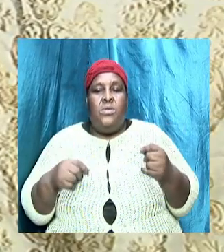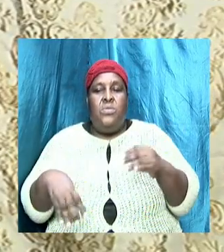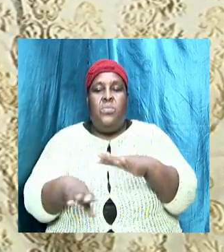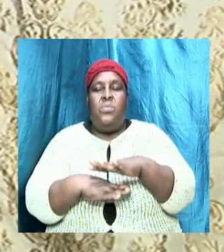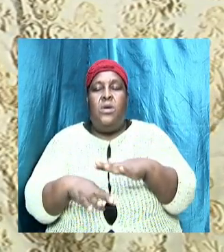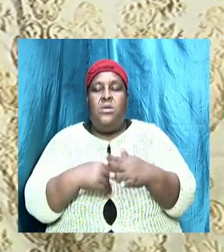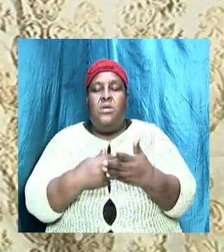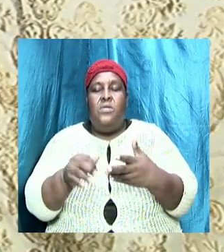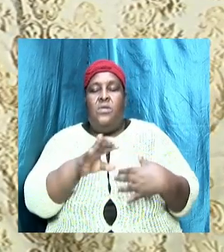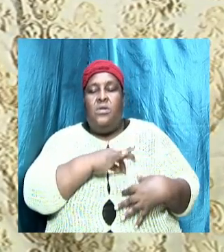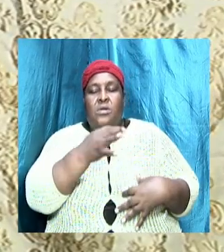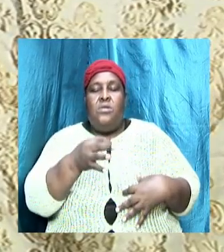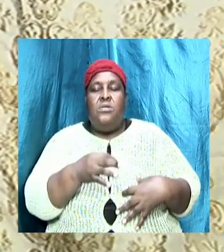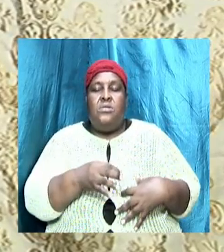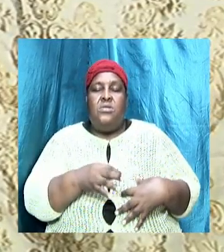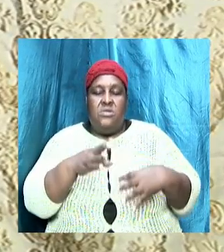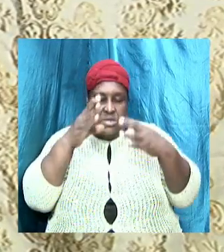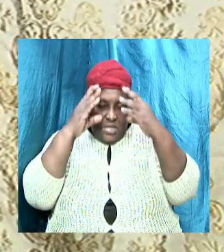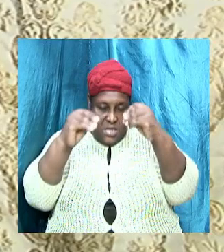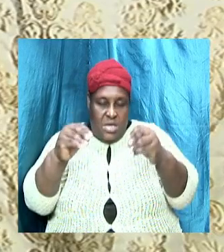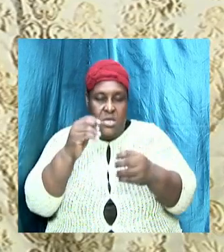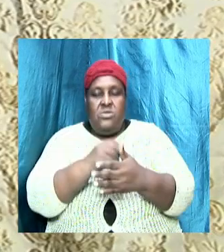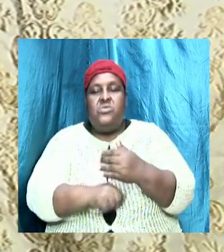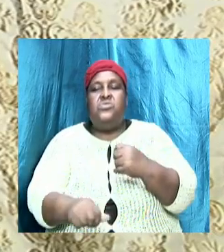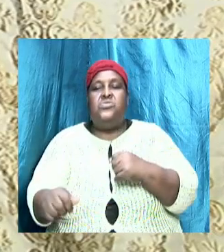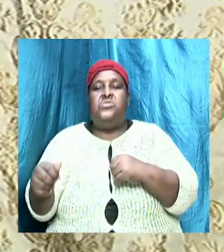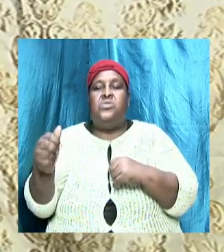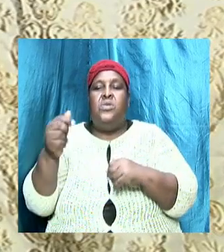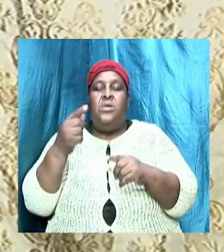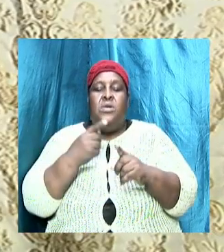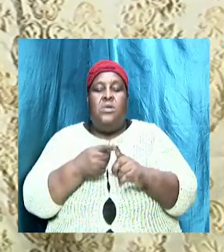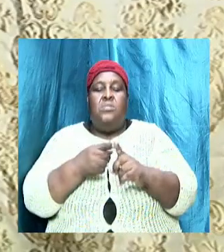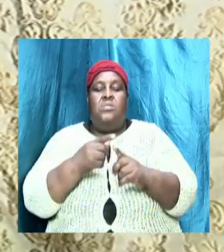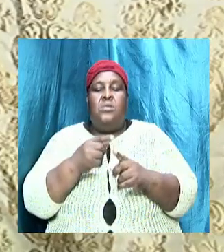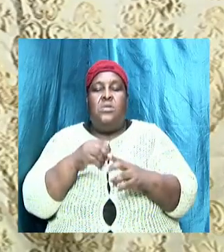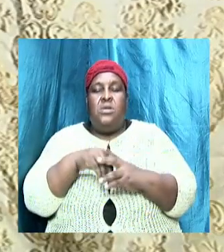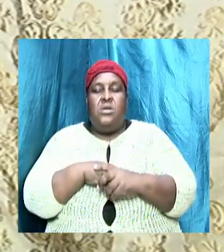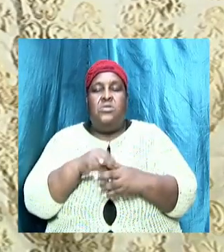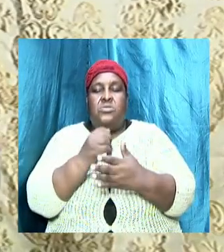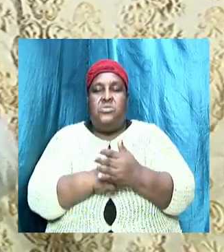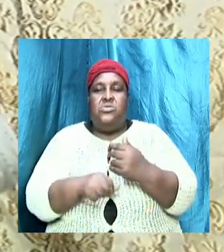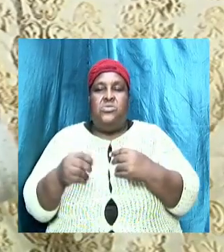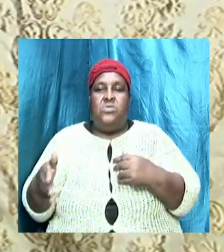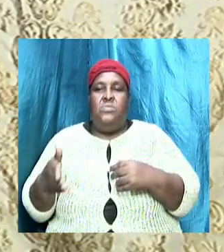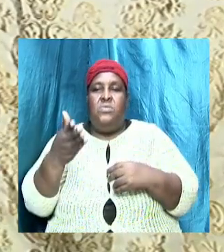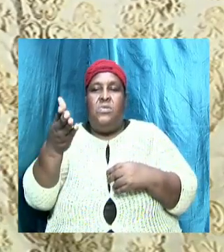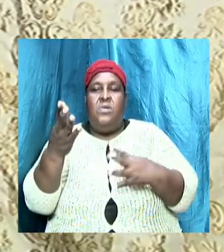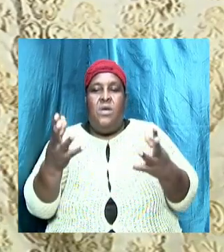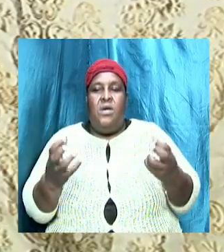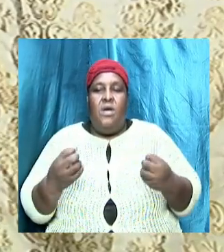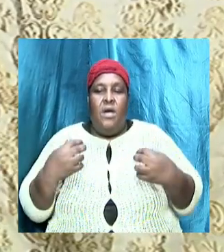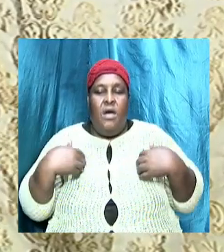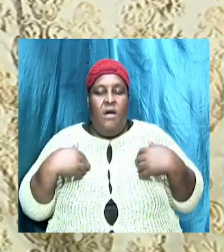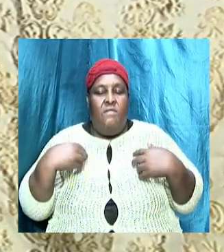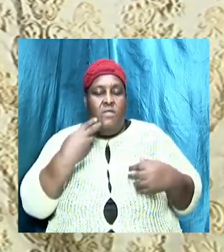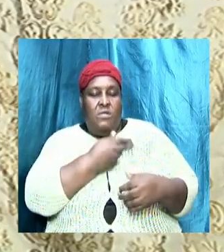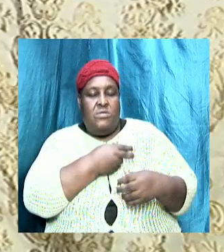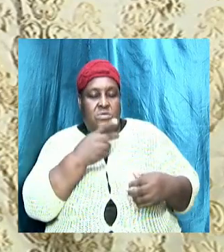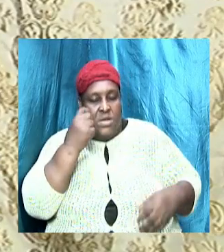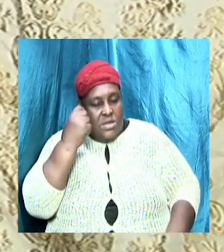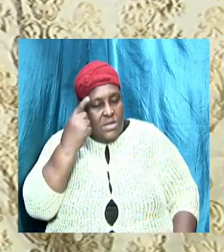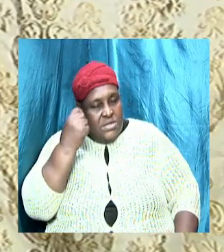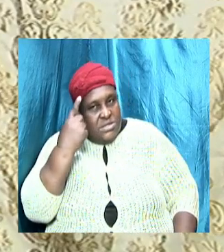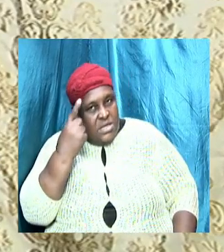Goat is to touch some points in some of these and to have us to understand that look here